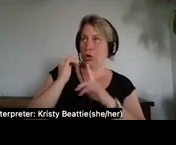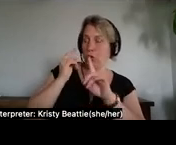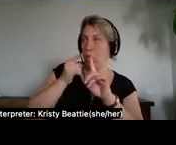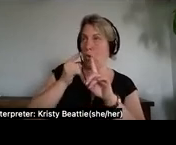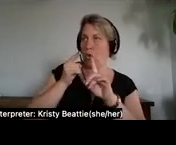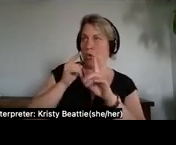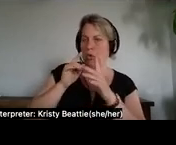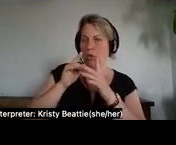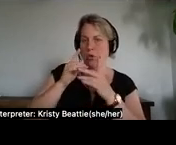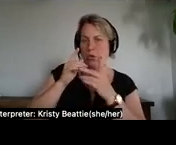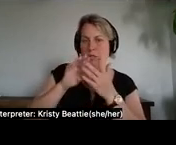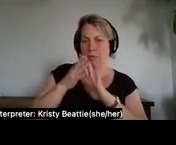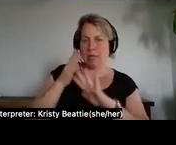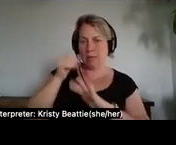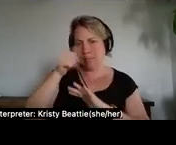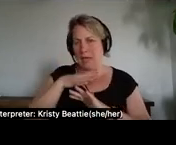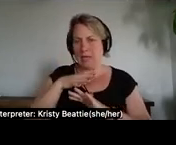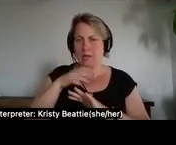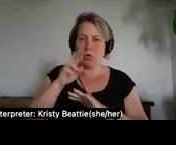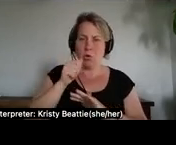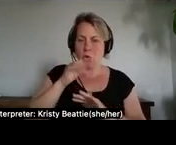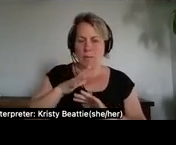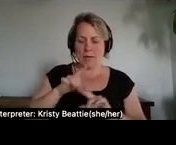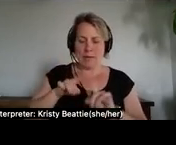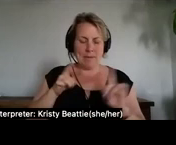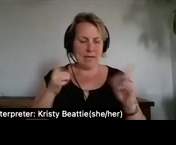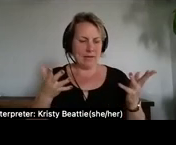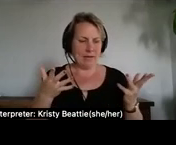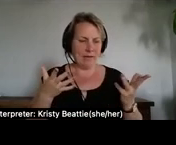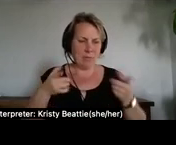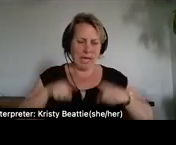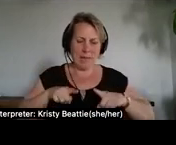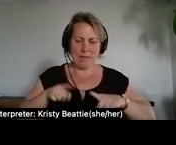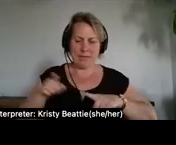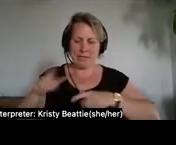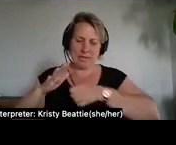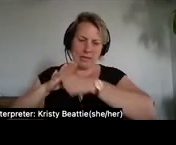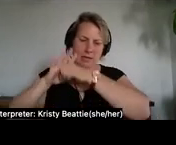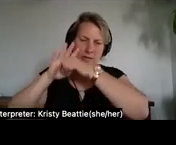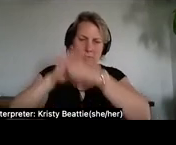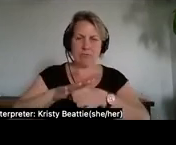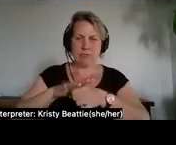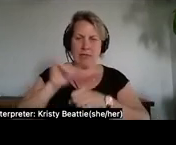to be men is to be oppressors this is their model of humanity